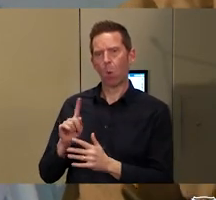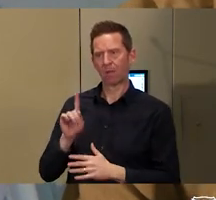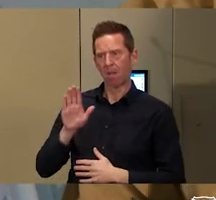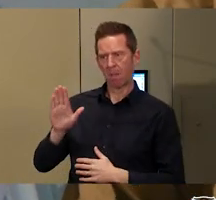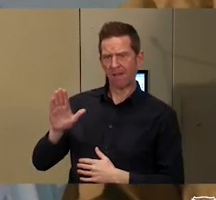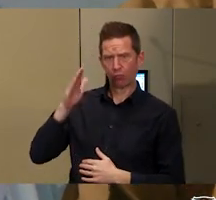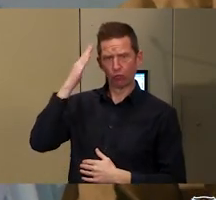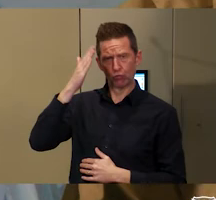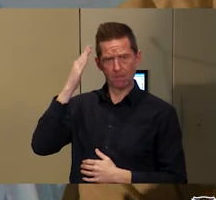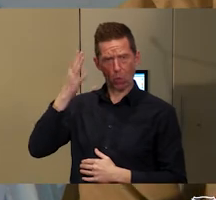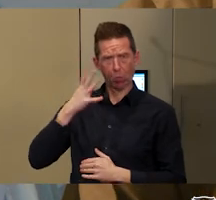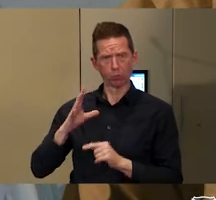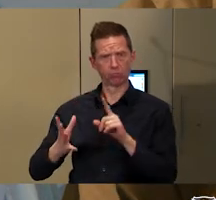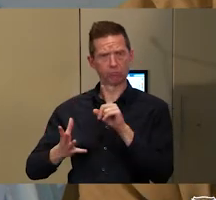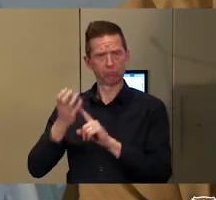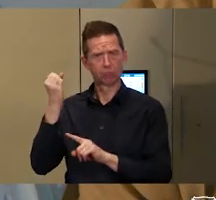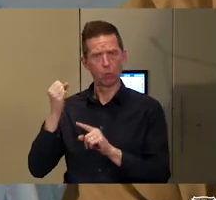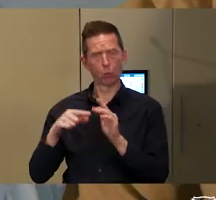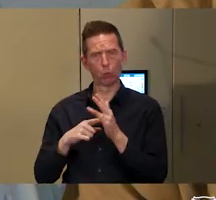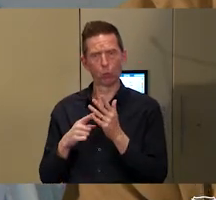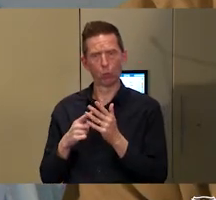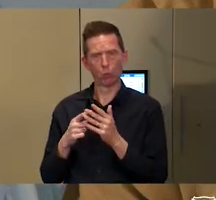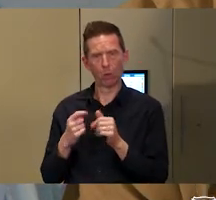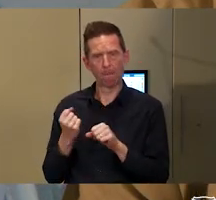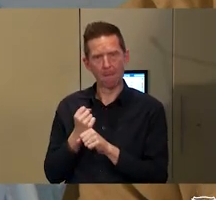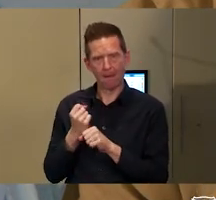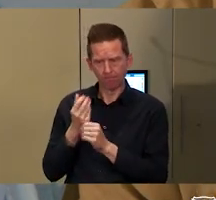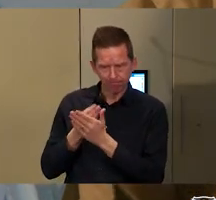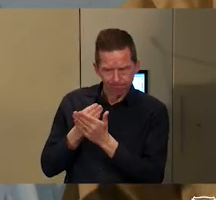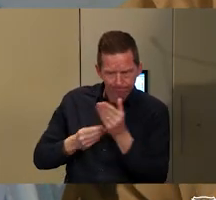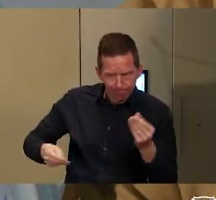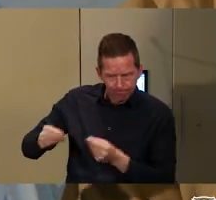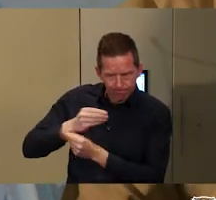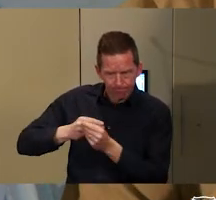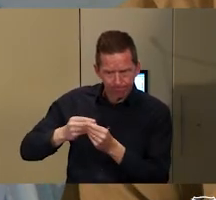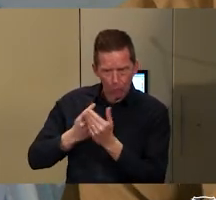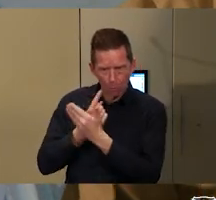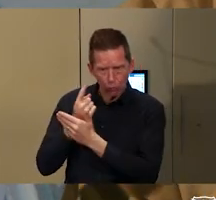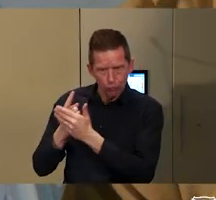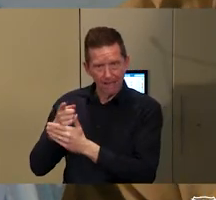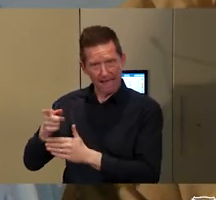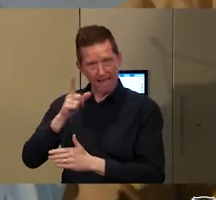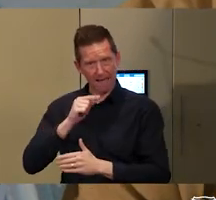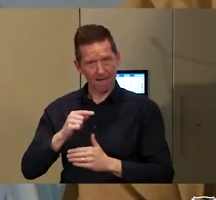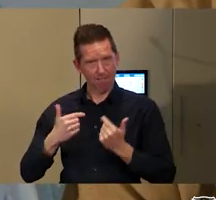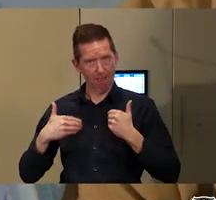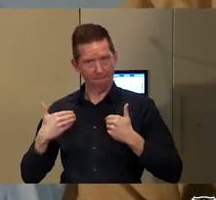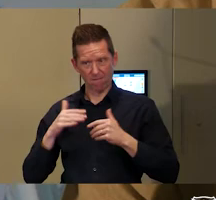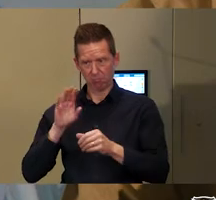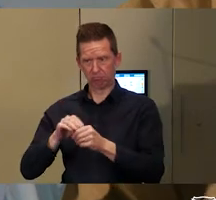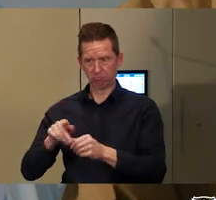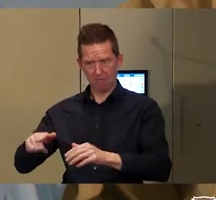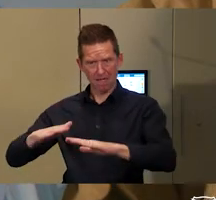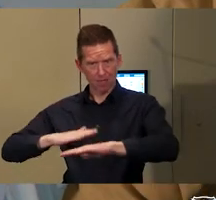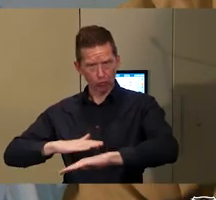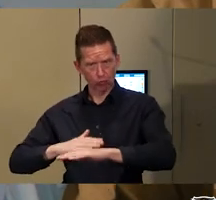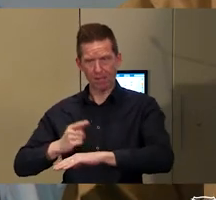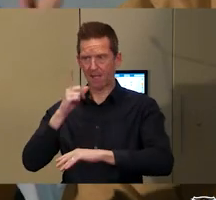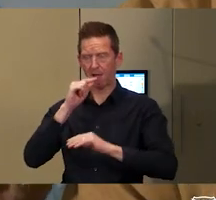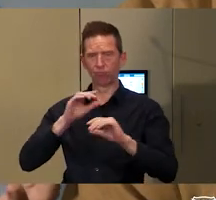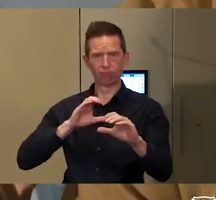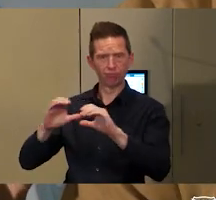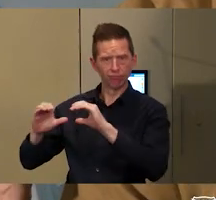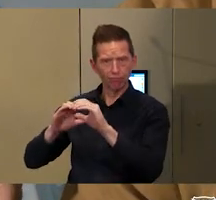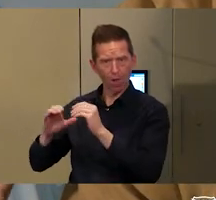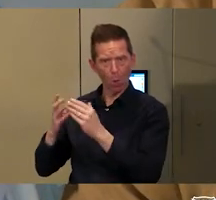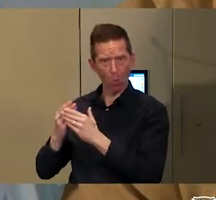have for creating these kind of economic opportunities to live on country, to communicate with each other